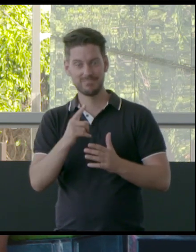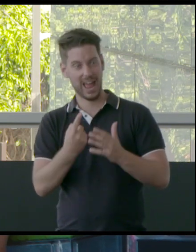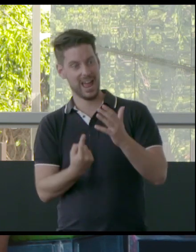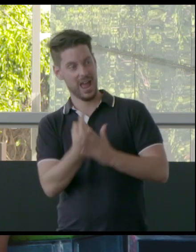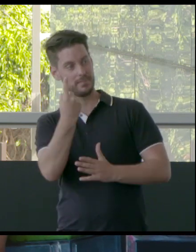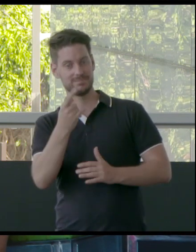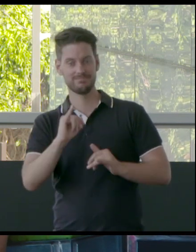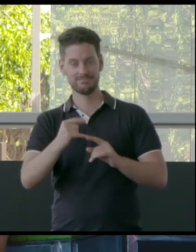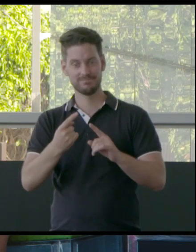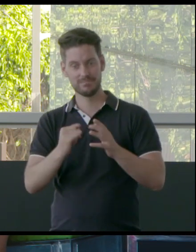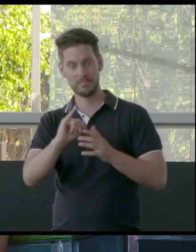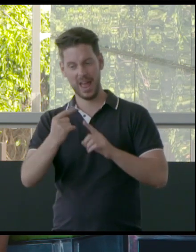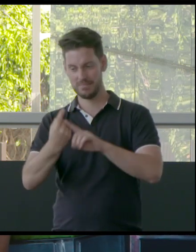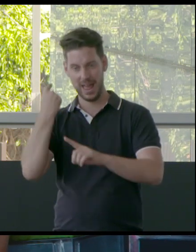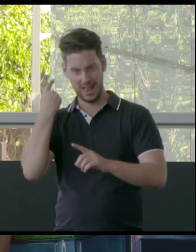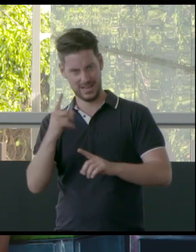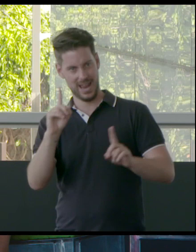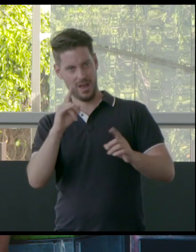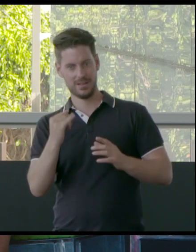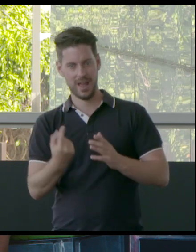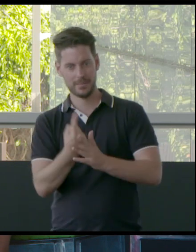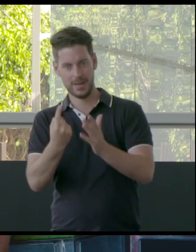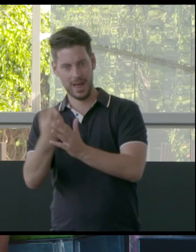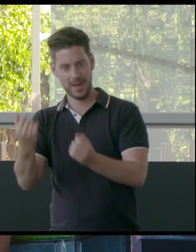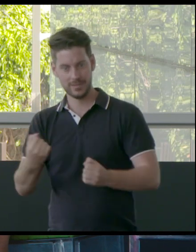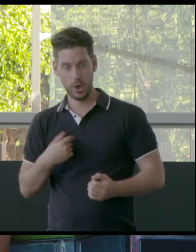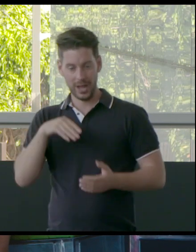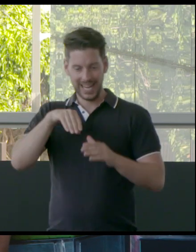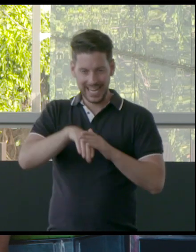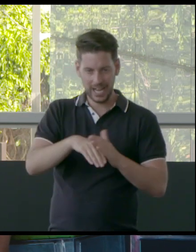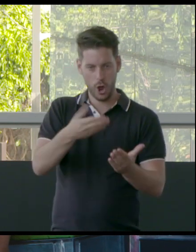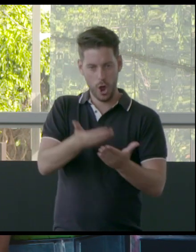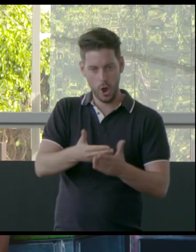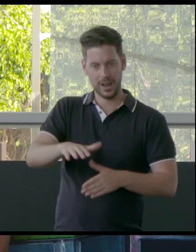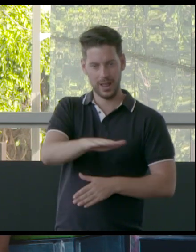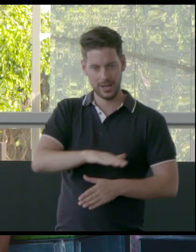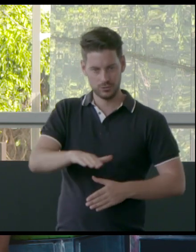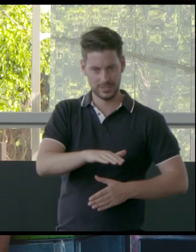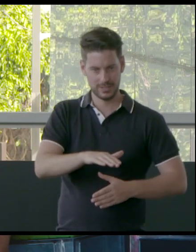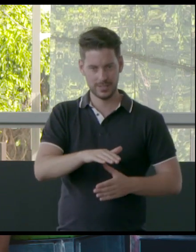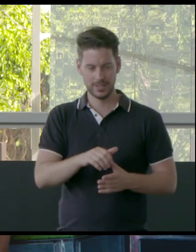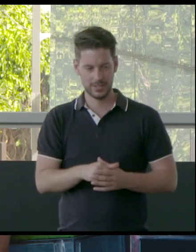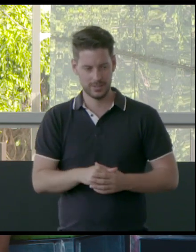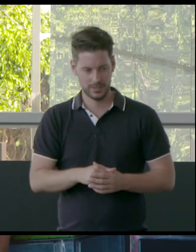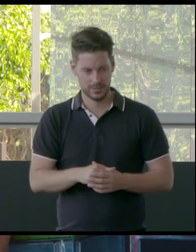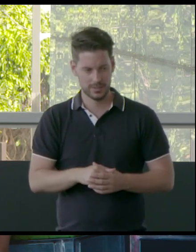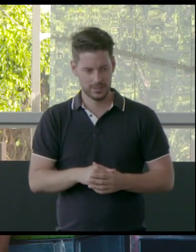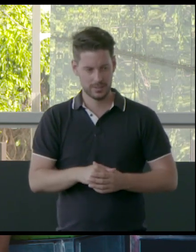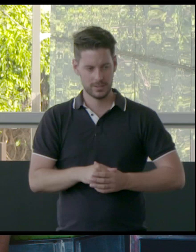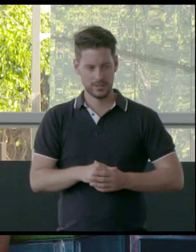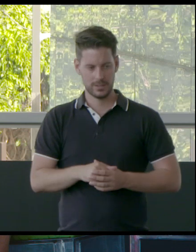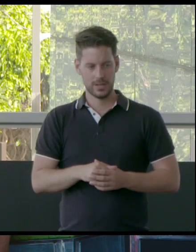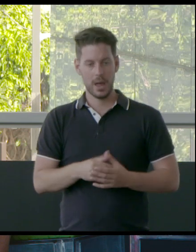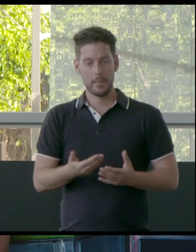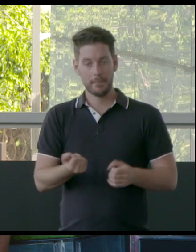understanding is. And our country or in-country is making us accountable. And I've said it a couple of times because